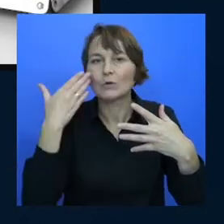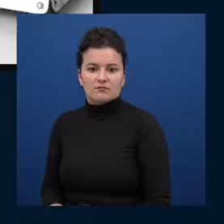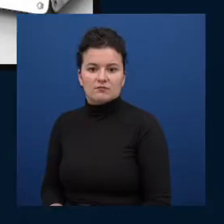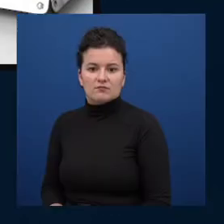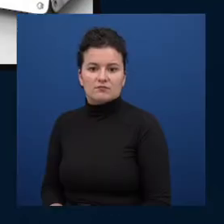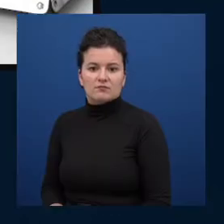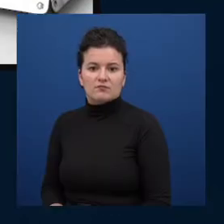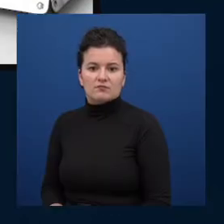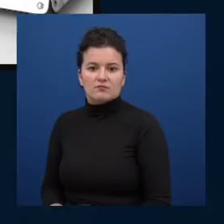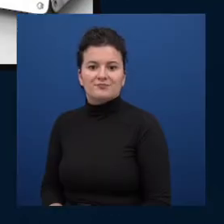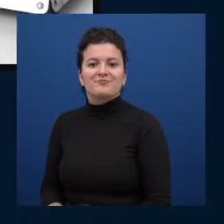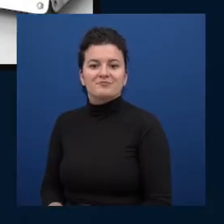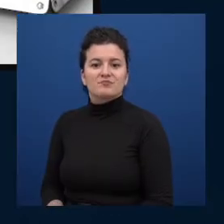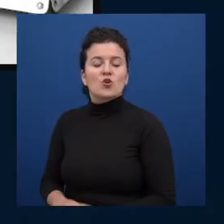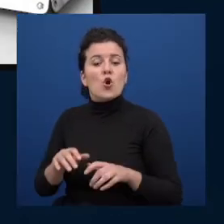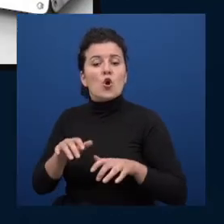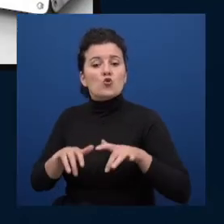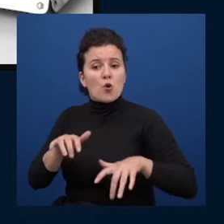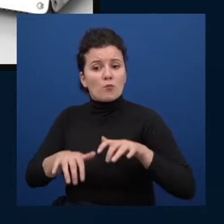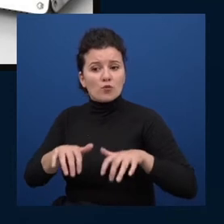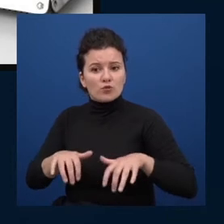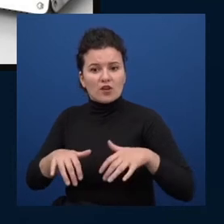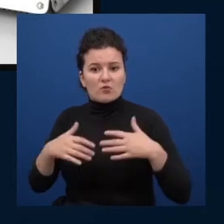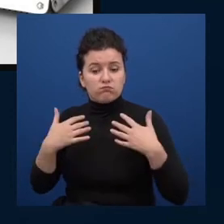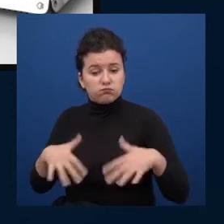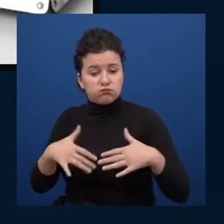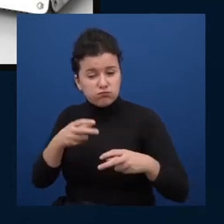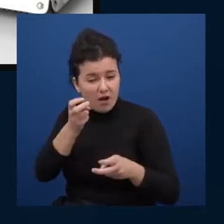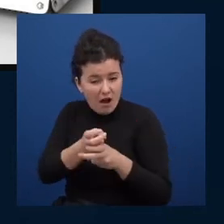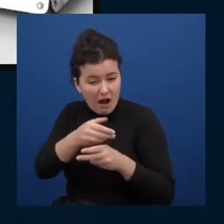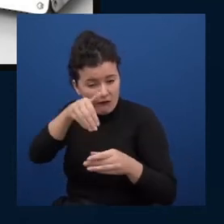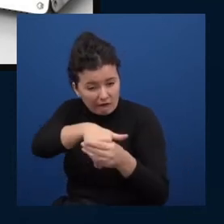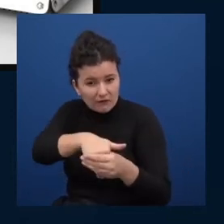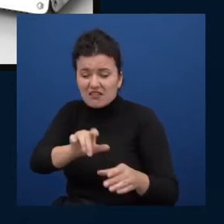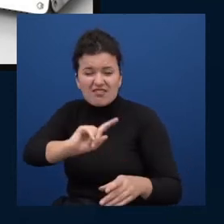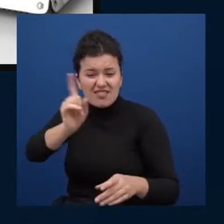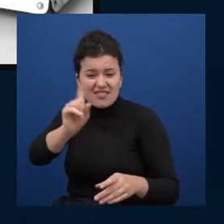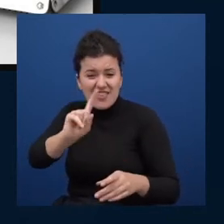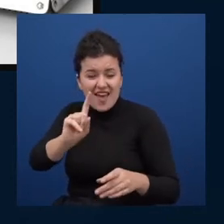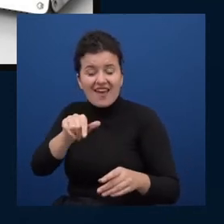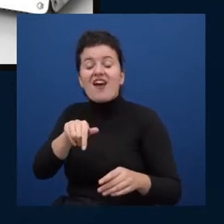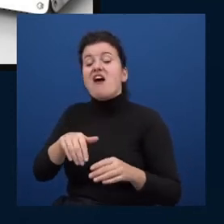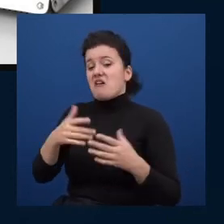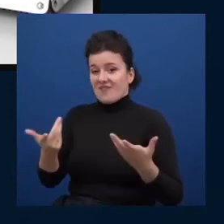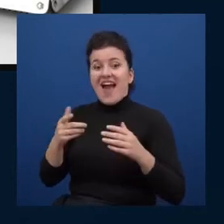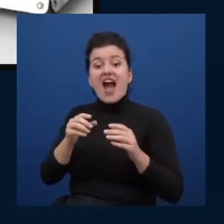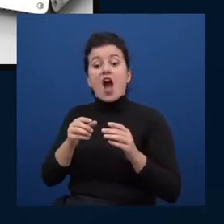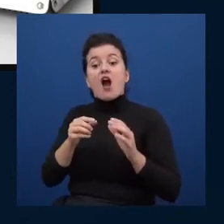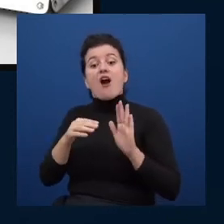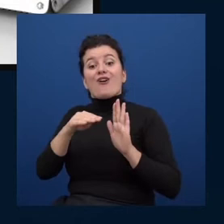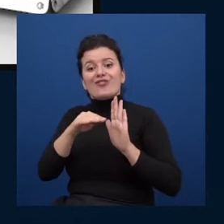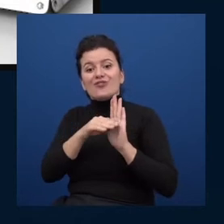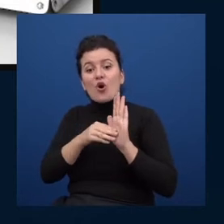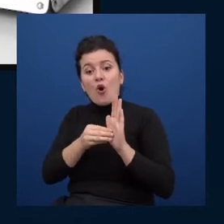like giving the right commands that's hard yeah computers are very pedantic right